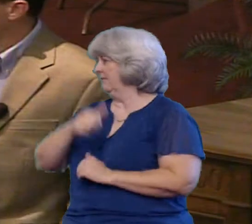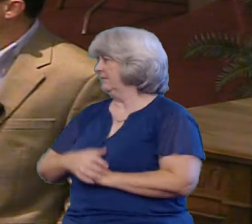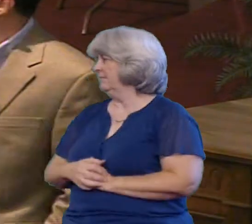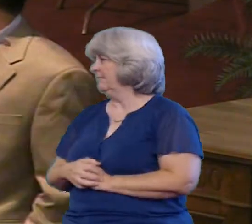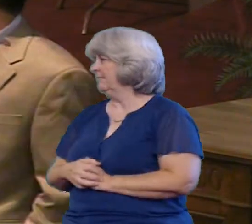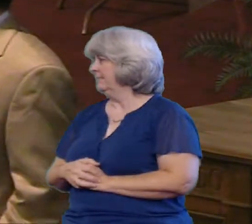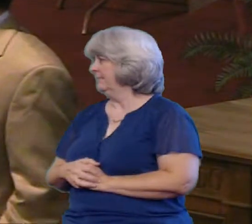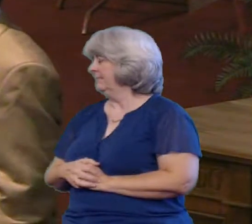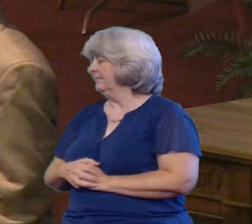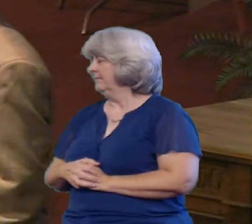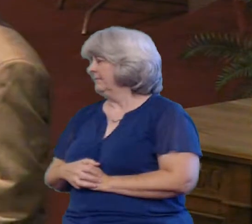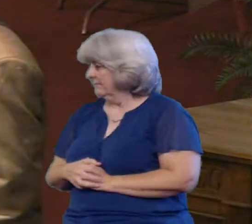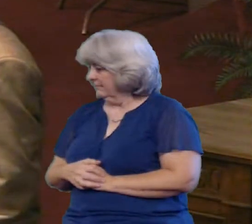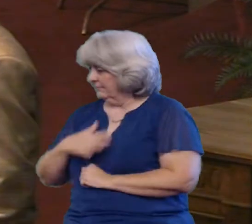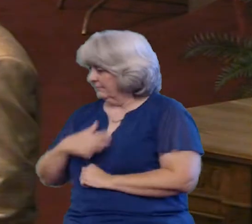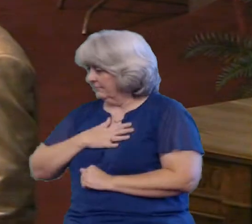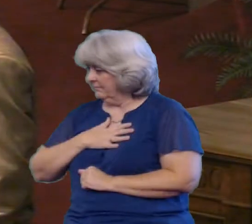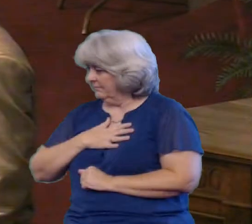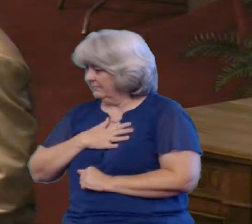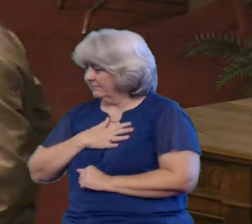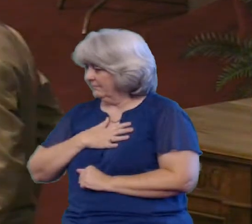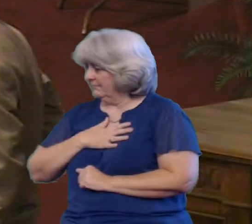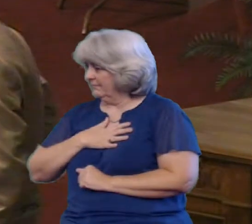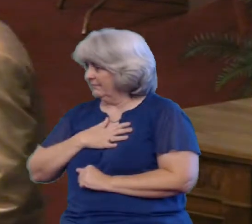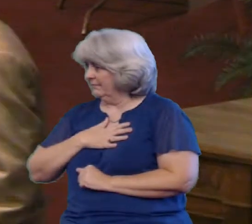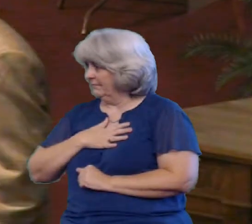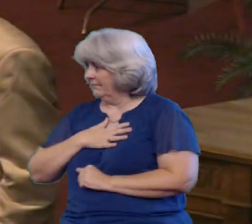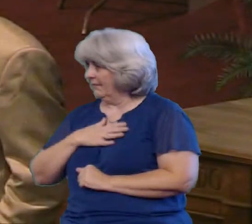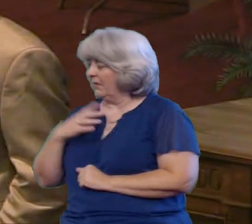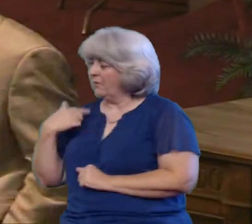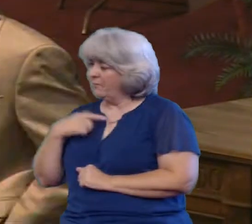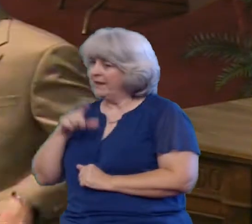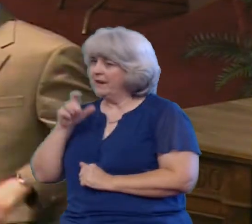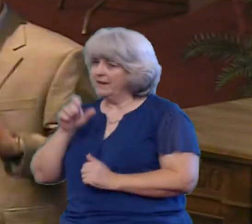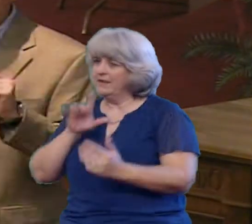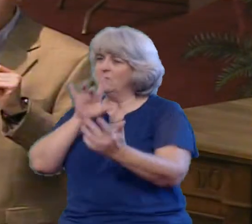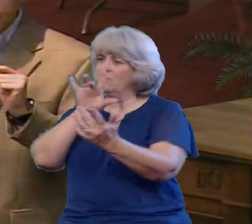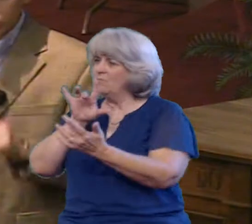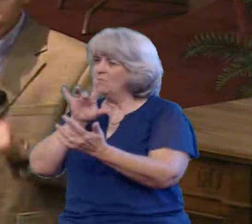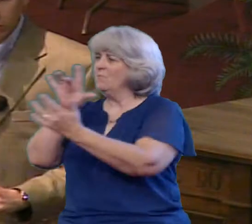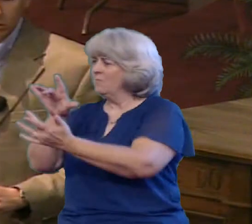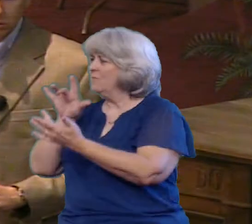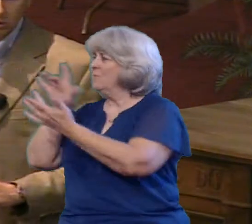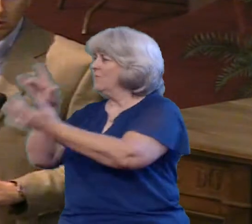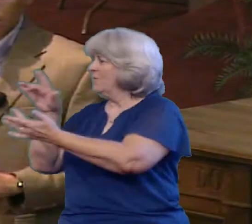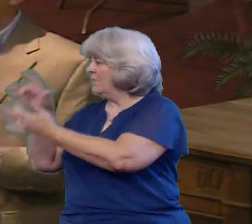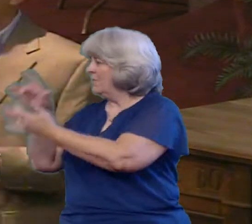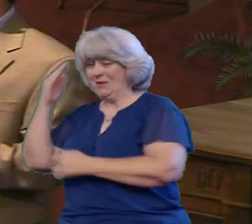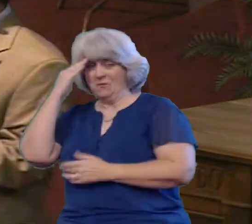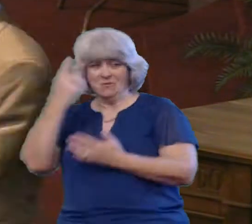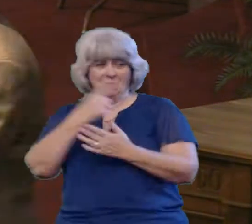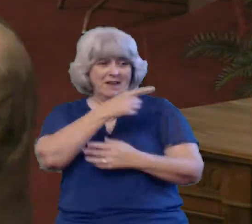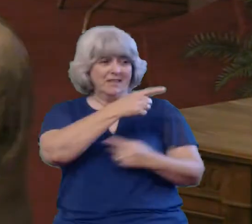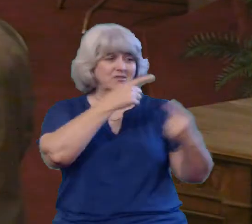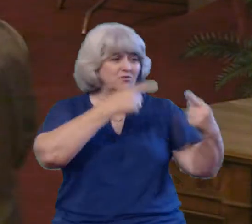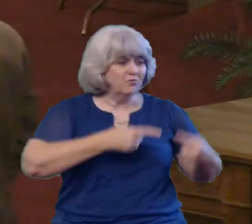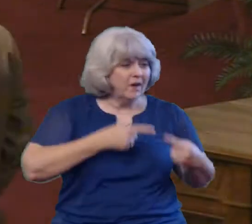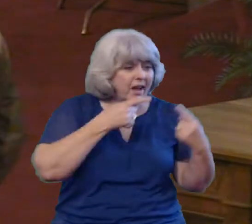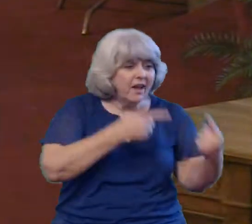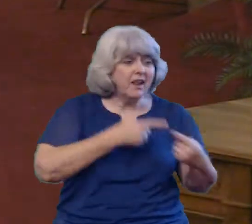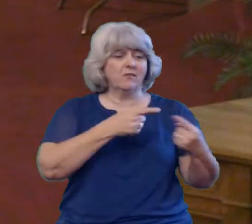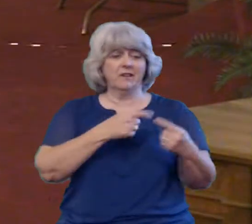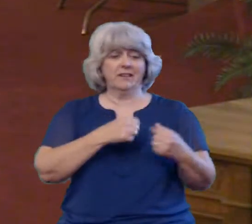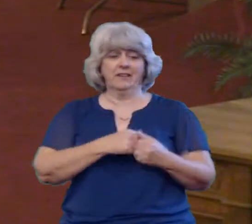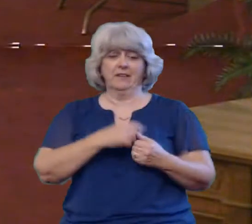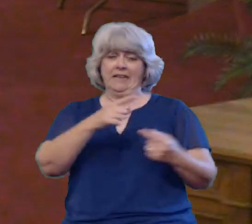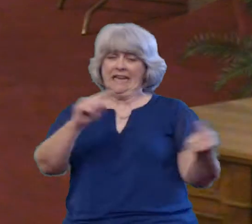Sometimes I think we need to send a text message like this When we know somebody's struggling When we know somebody's hurting